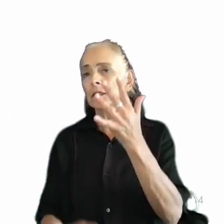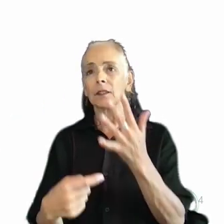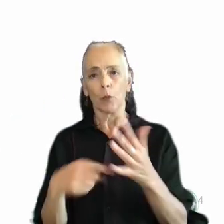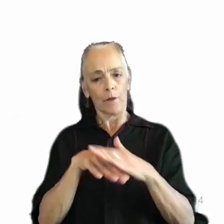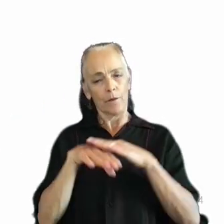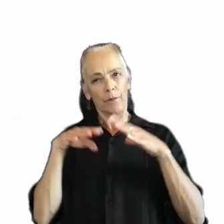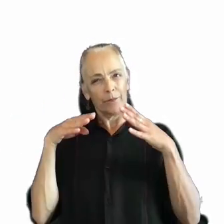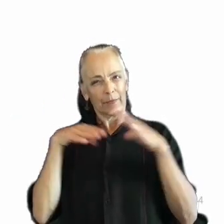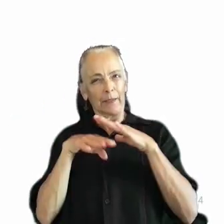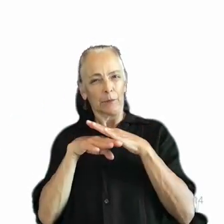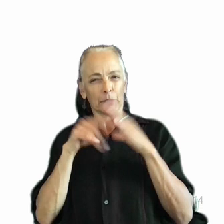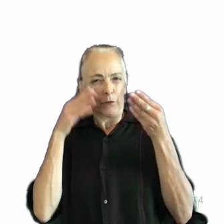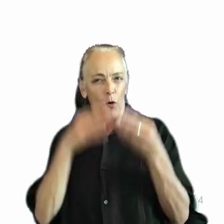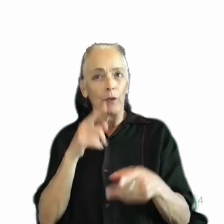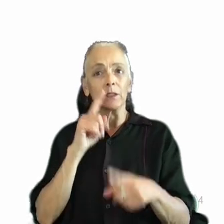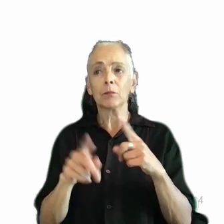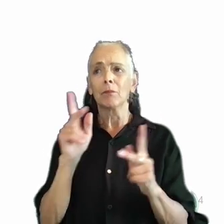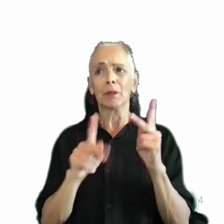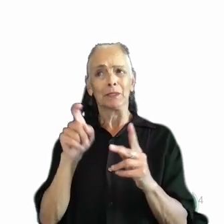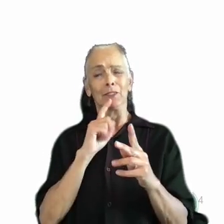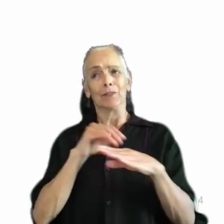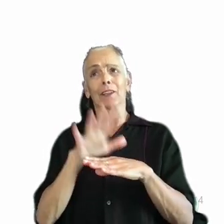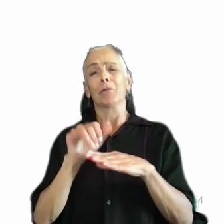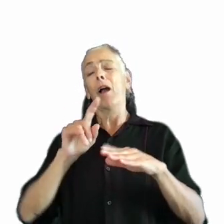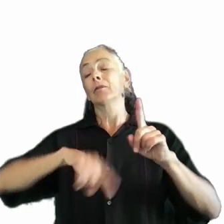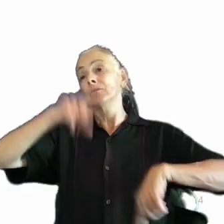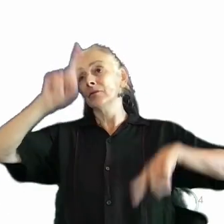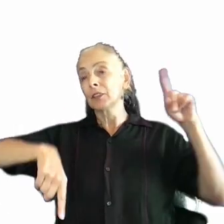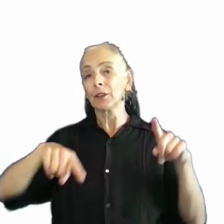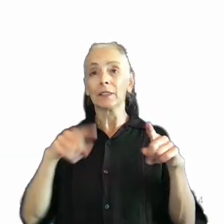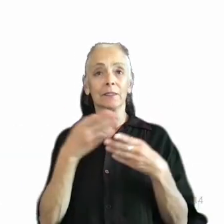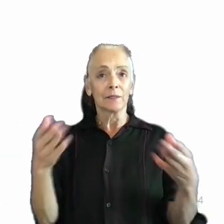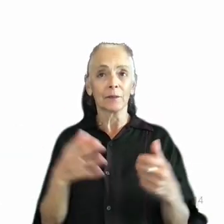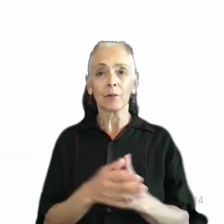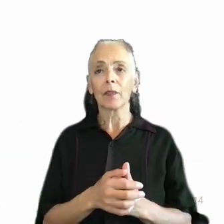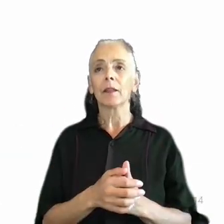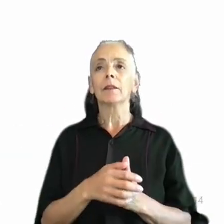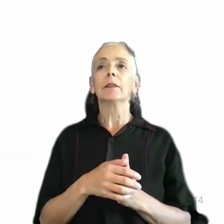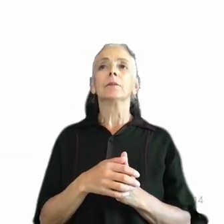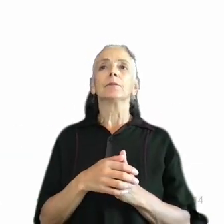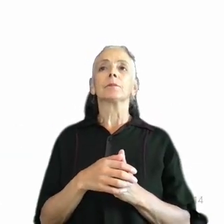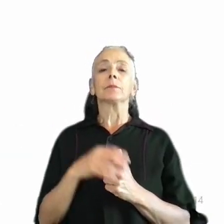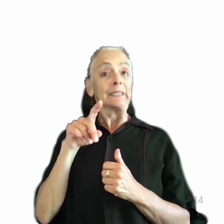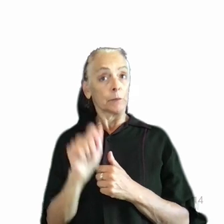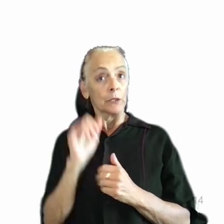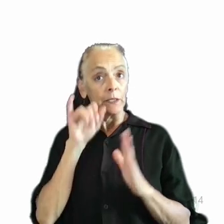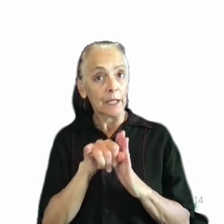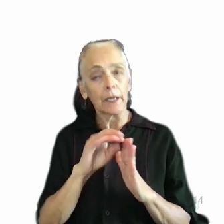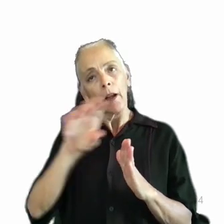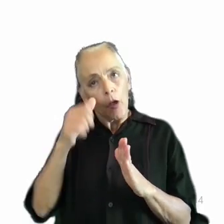people's needs can be affected by many different factors both by their disability identity but also by their other identities.